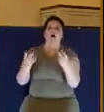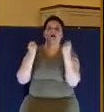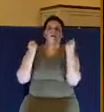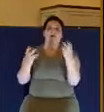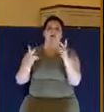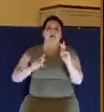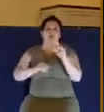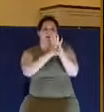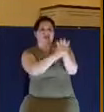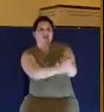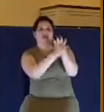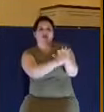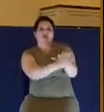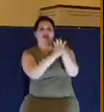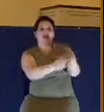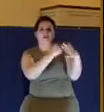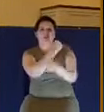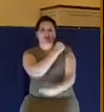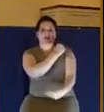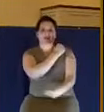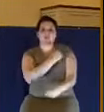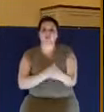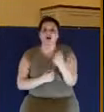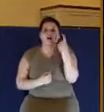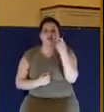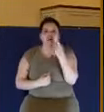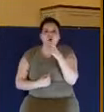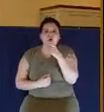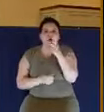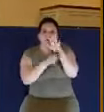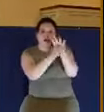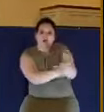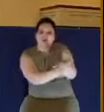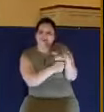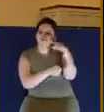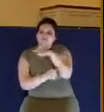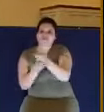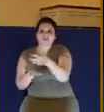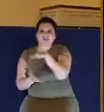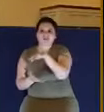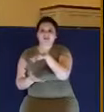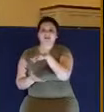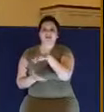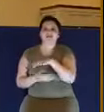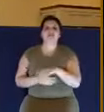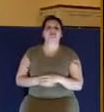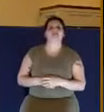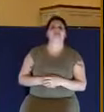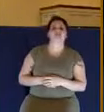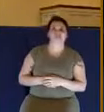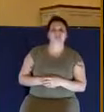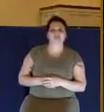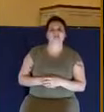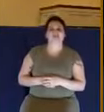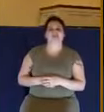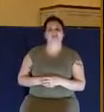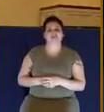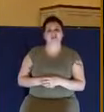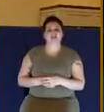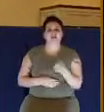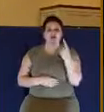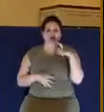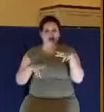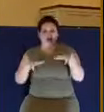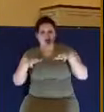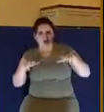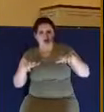And James is saying, look, it's the rich who oppress you. They're the ones that drag you in the court because of the greed and selfishness that